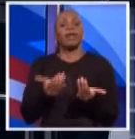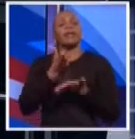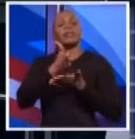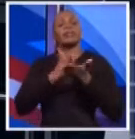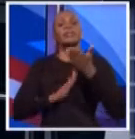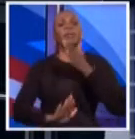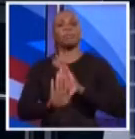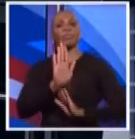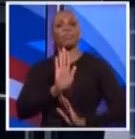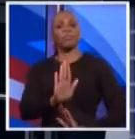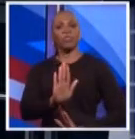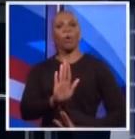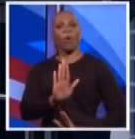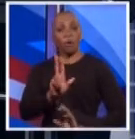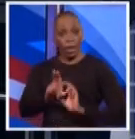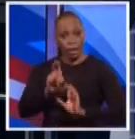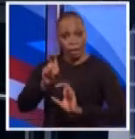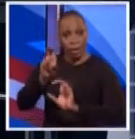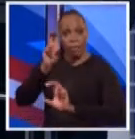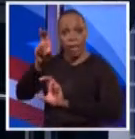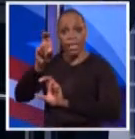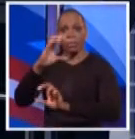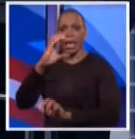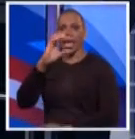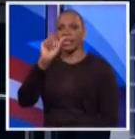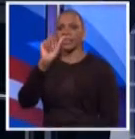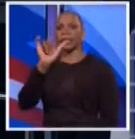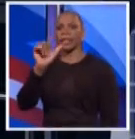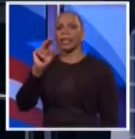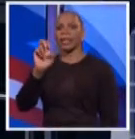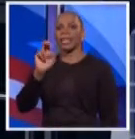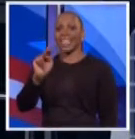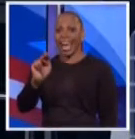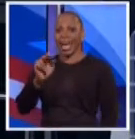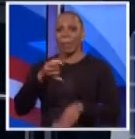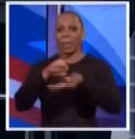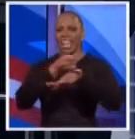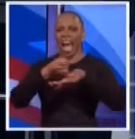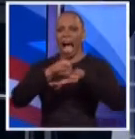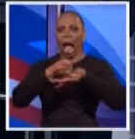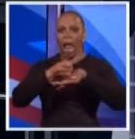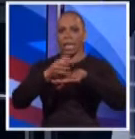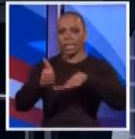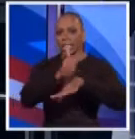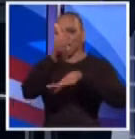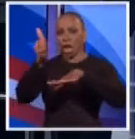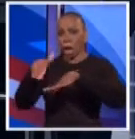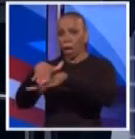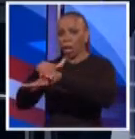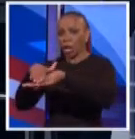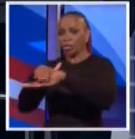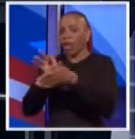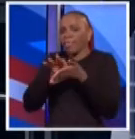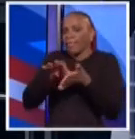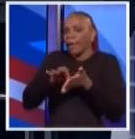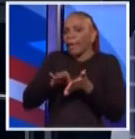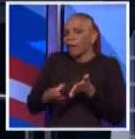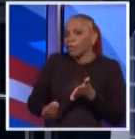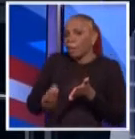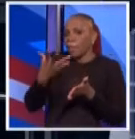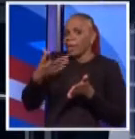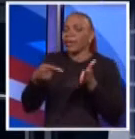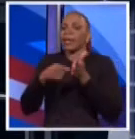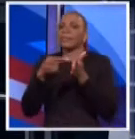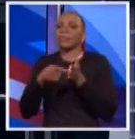investments are in the Cayman Islands offshore accounts. This is accounts that sometimes you railed